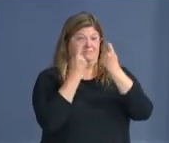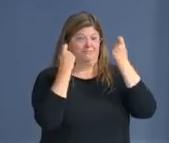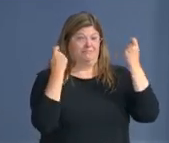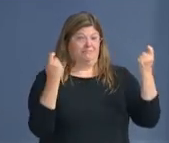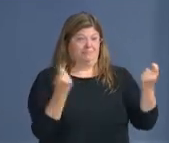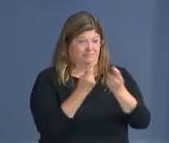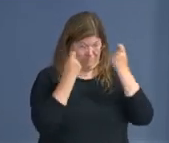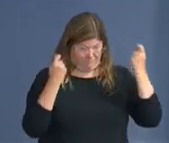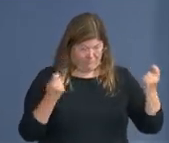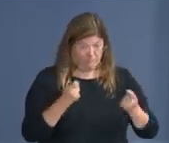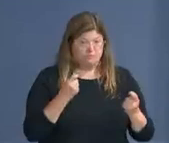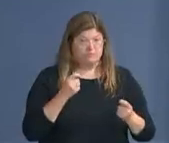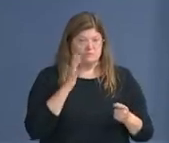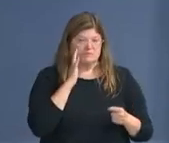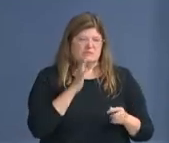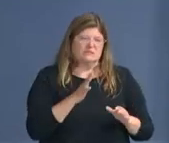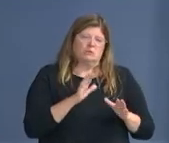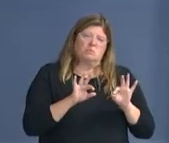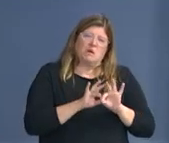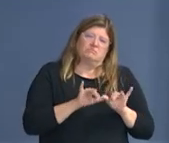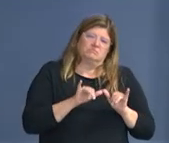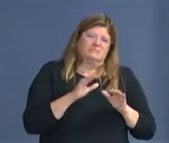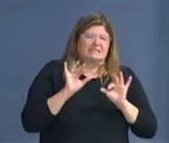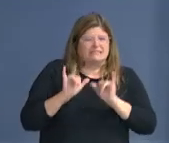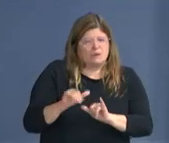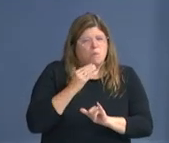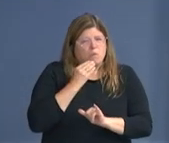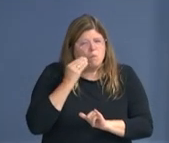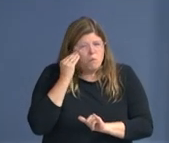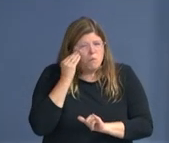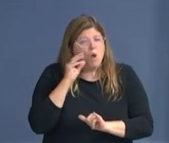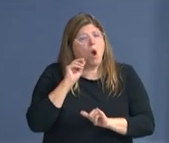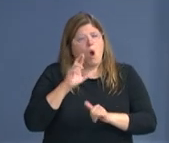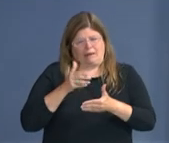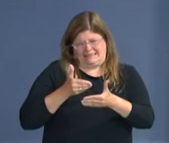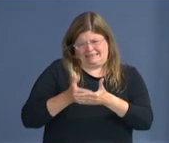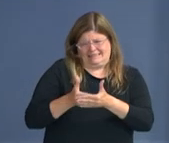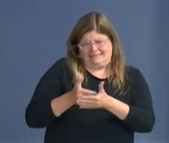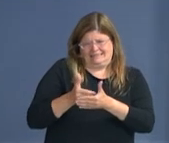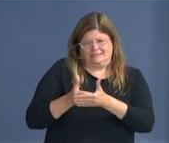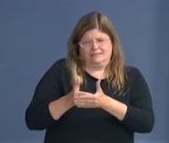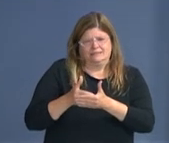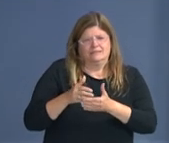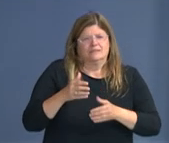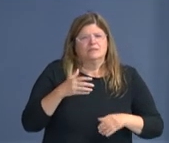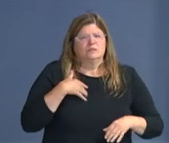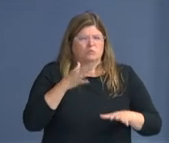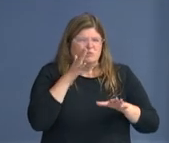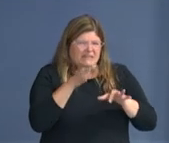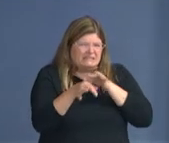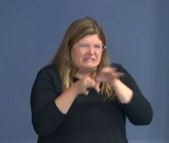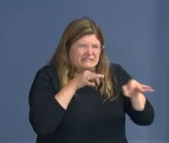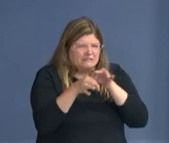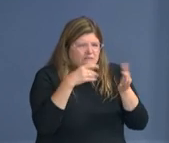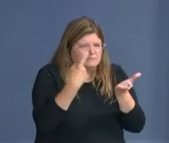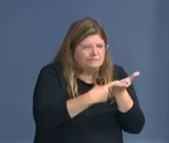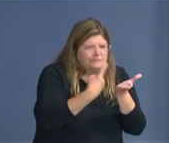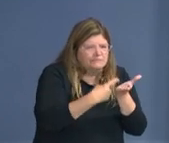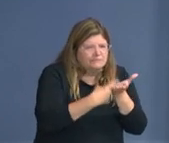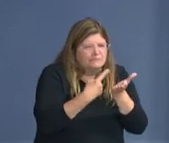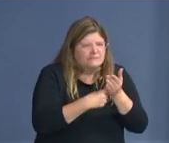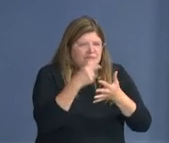or close to home, and so today we want to review some of our guidance on private gatherings.